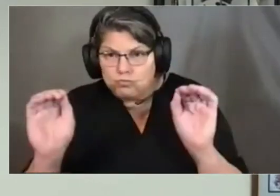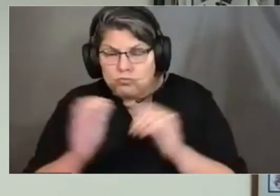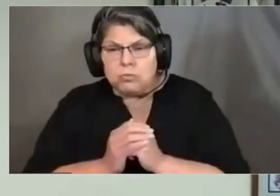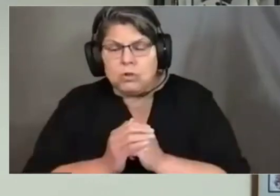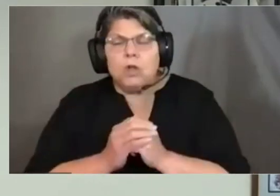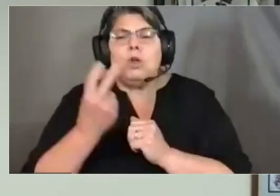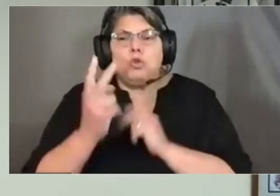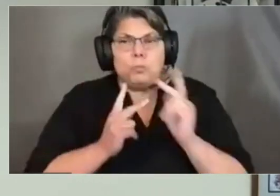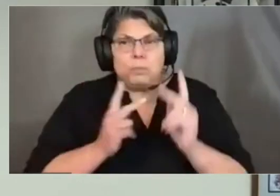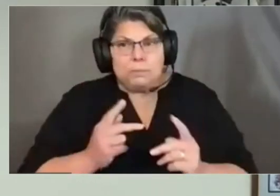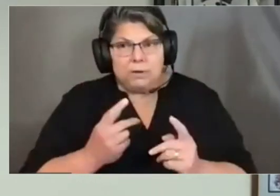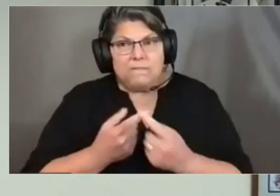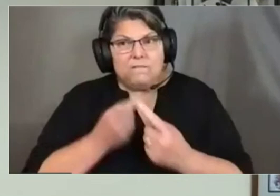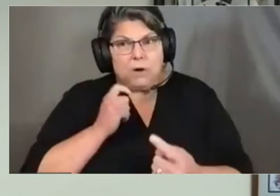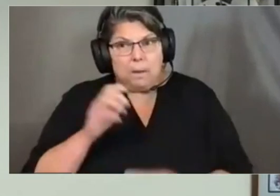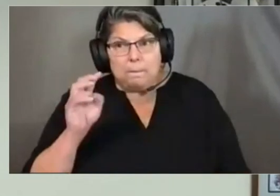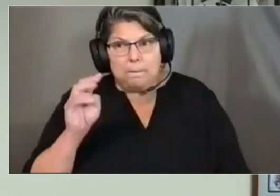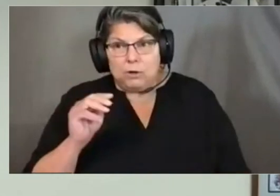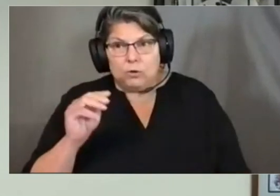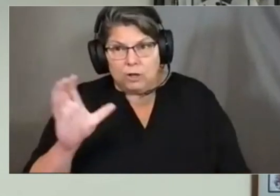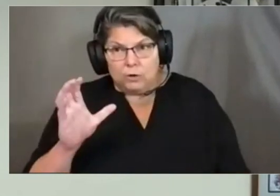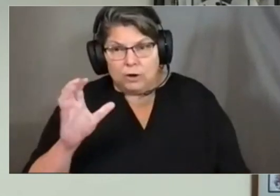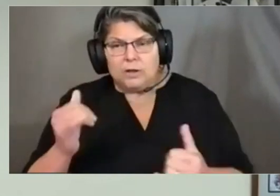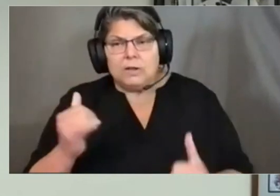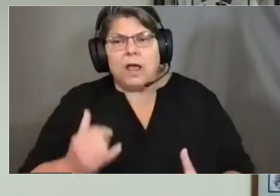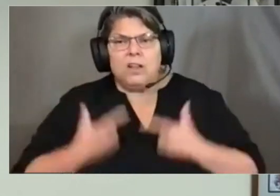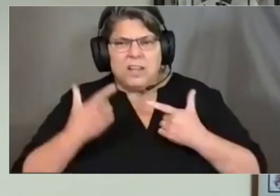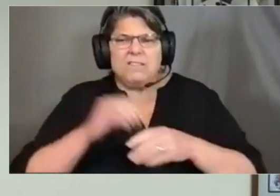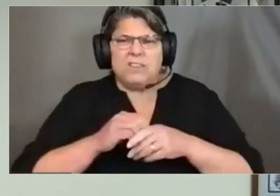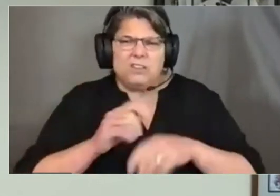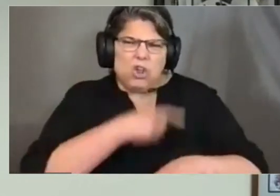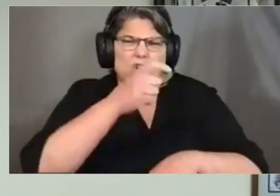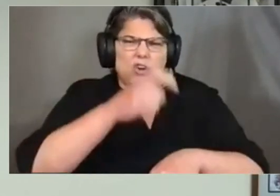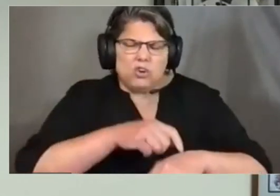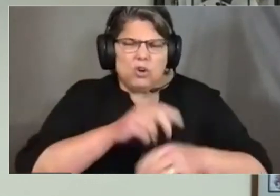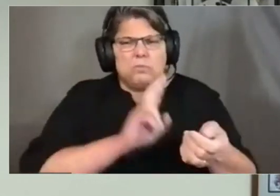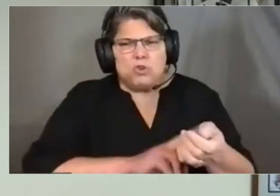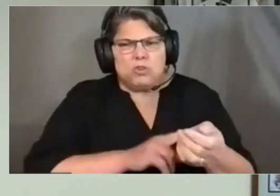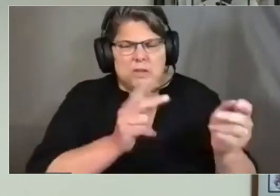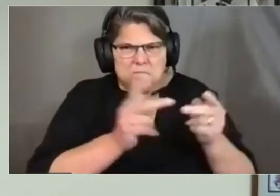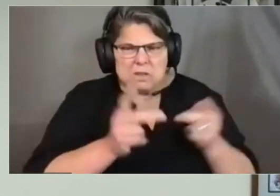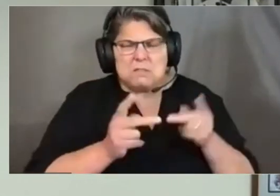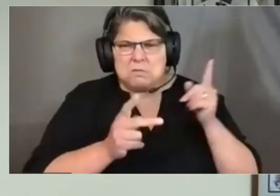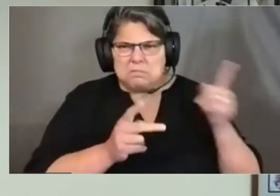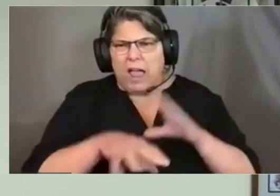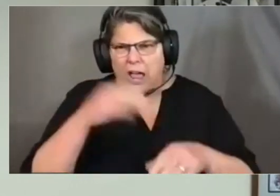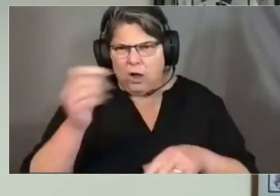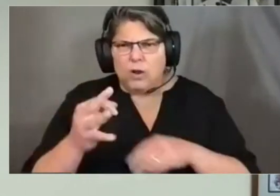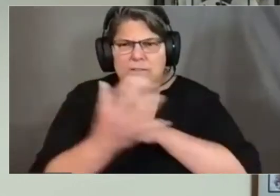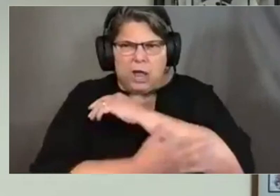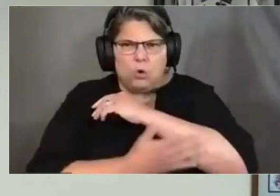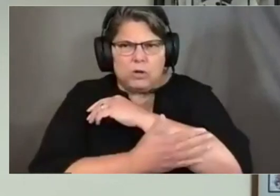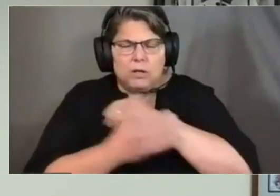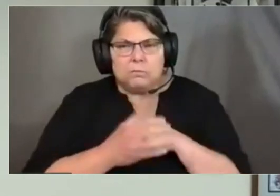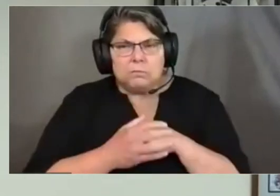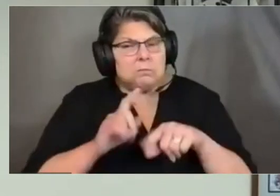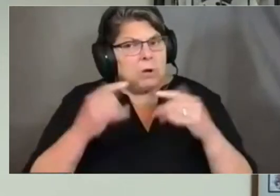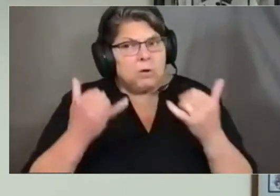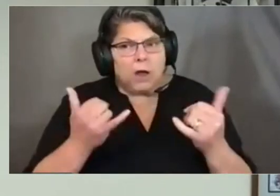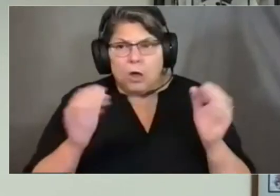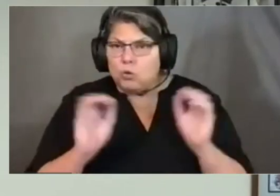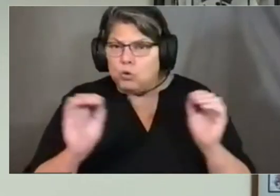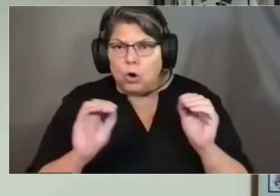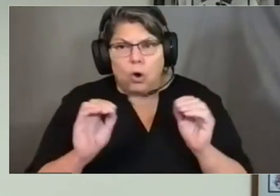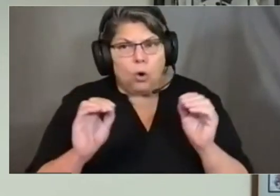residents in long-term nursing facilities out of county. There are no current outbreaks, and no school